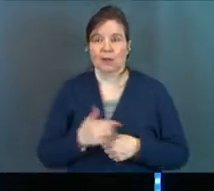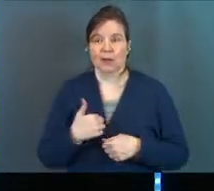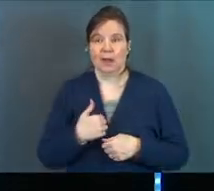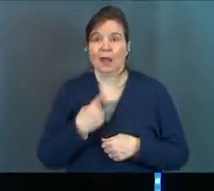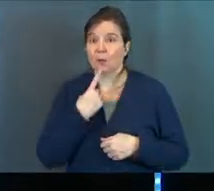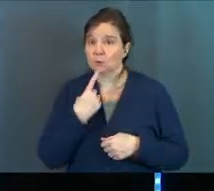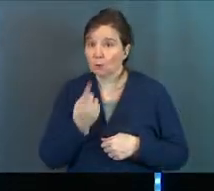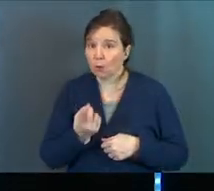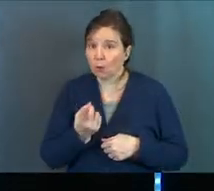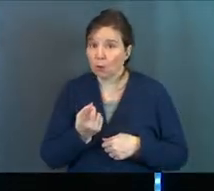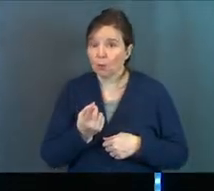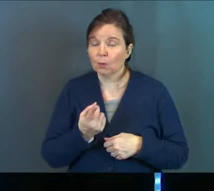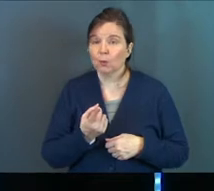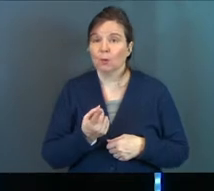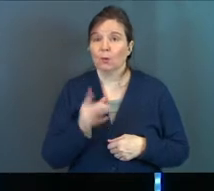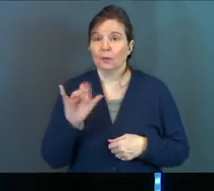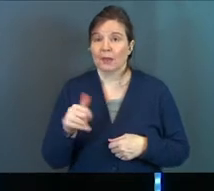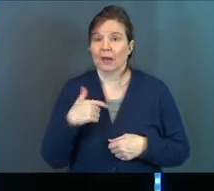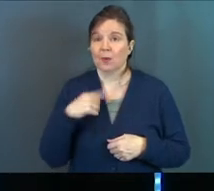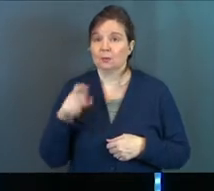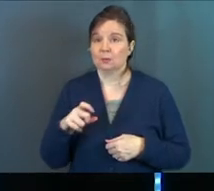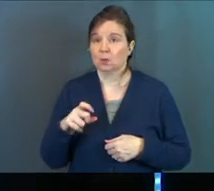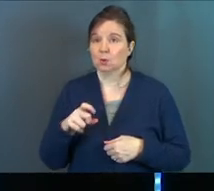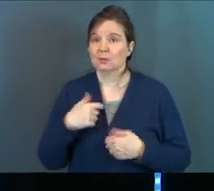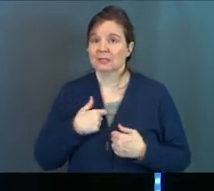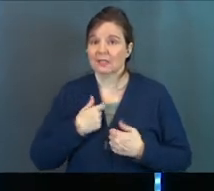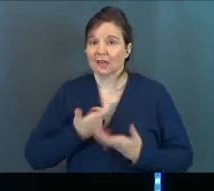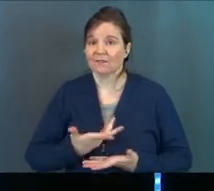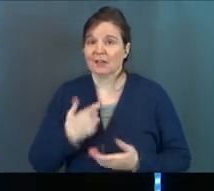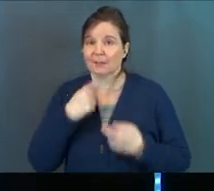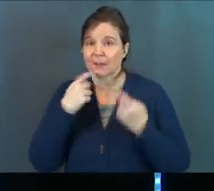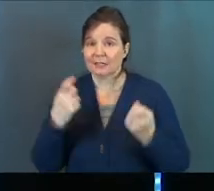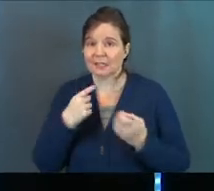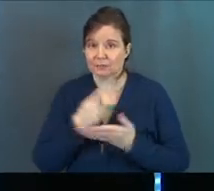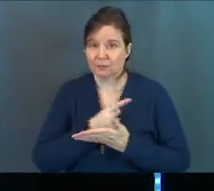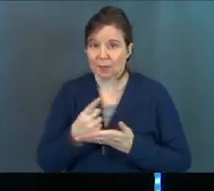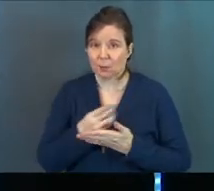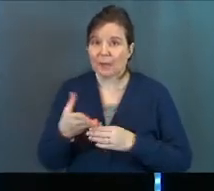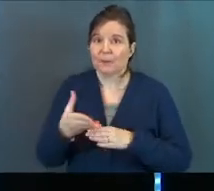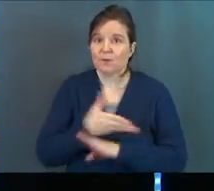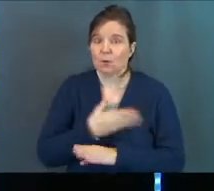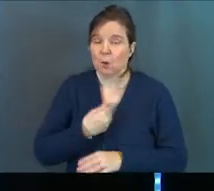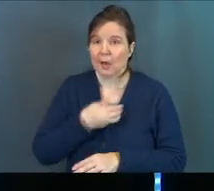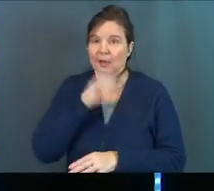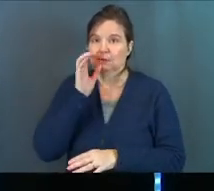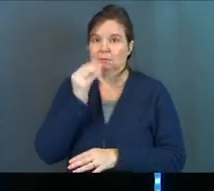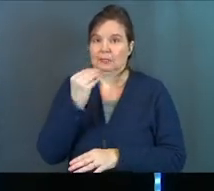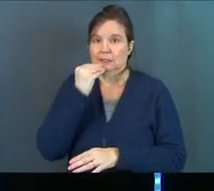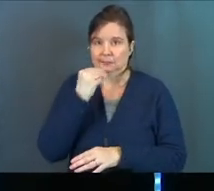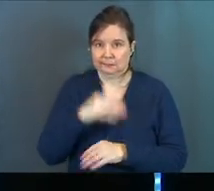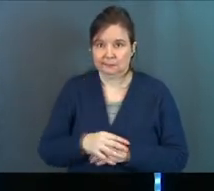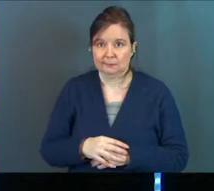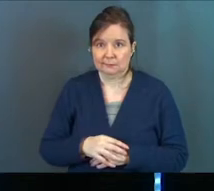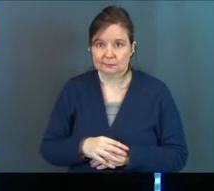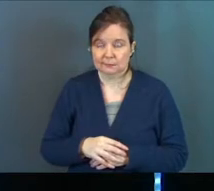And I was told that I was supposed to confess my sins from the week before I took the communion.